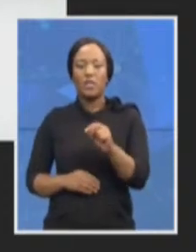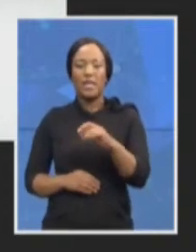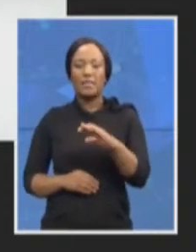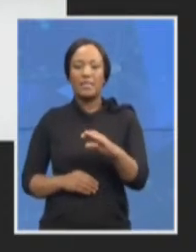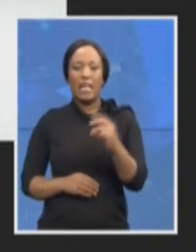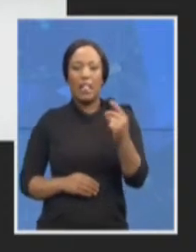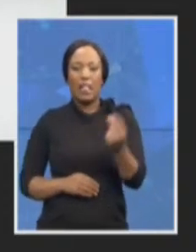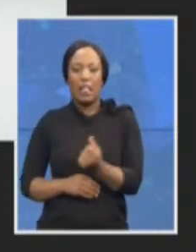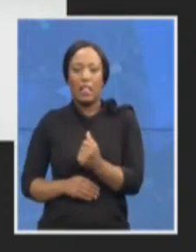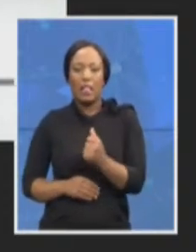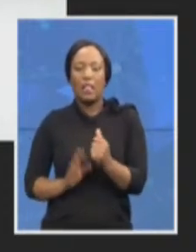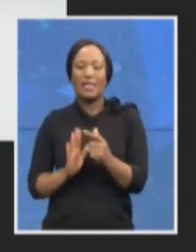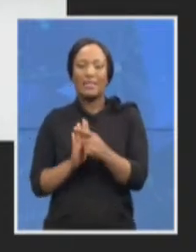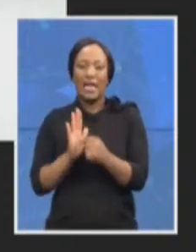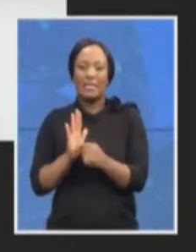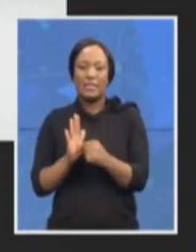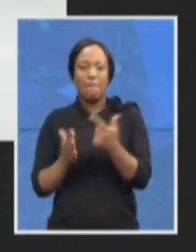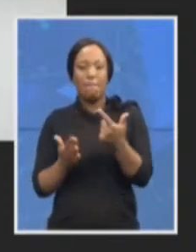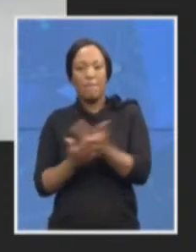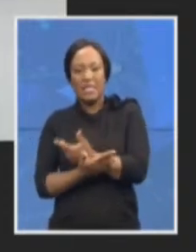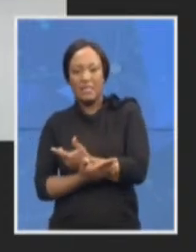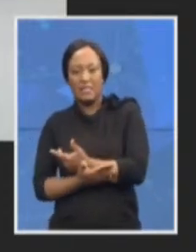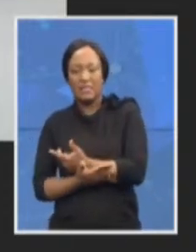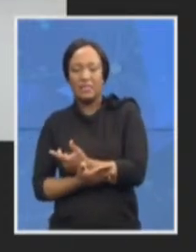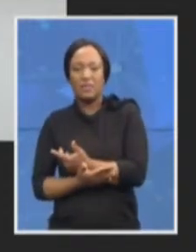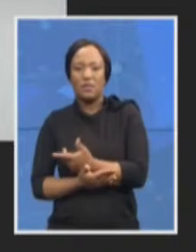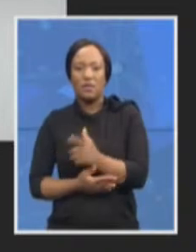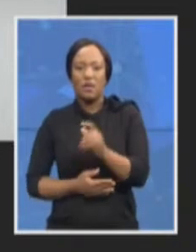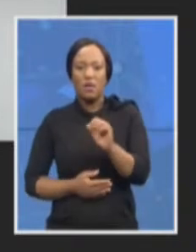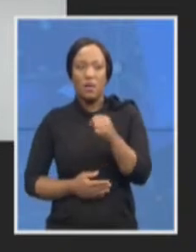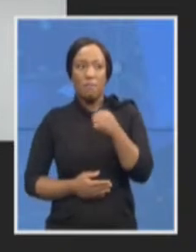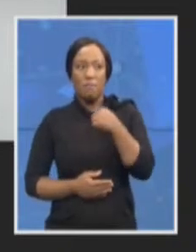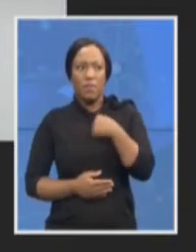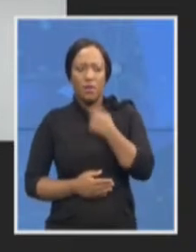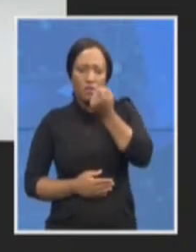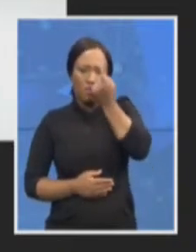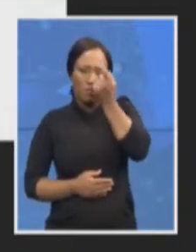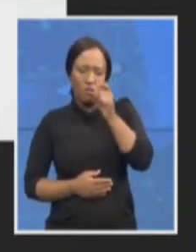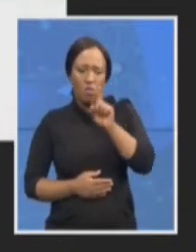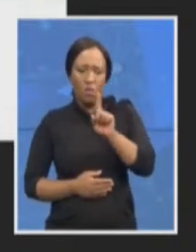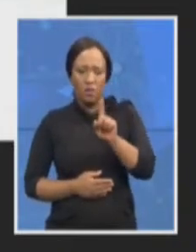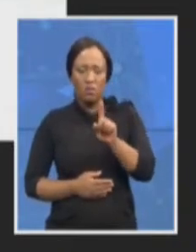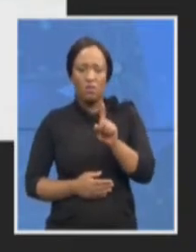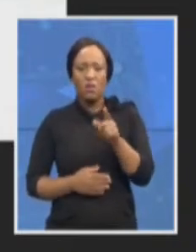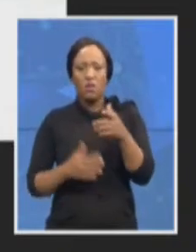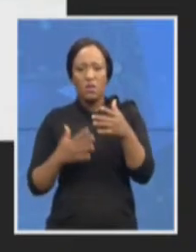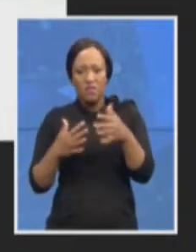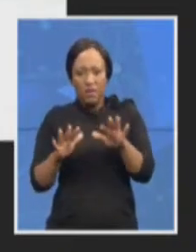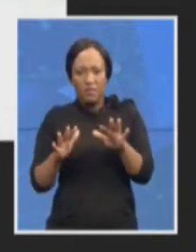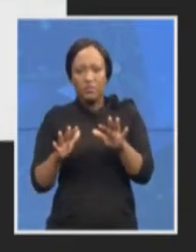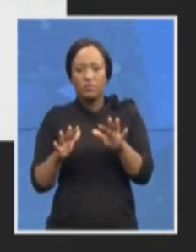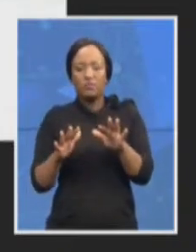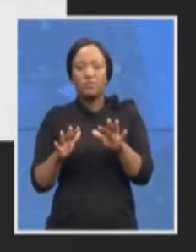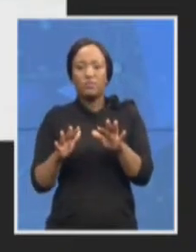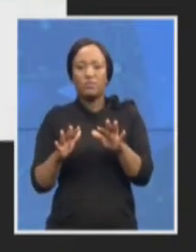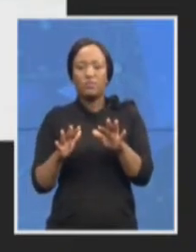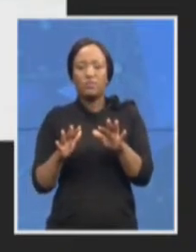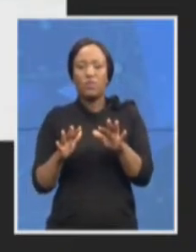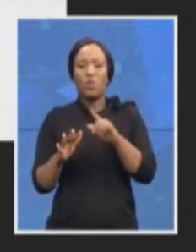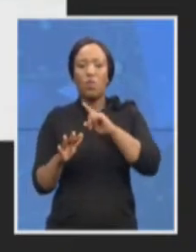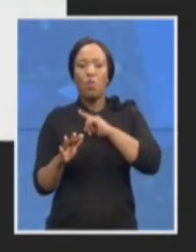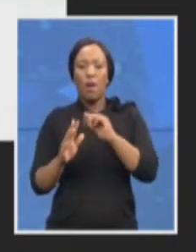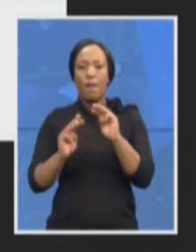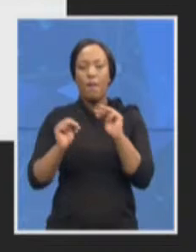understanding there was some kind of undertaking that was given by the management and prosecutors in the Eastern Cape